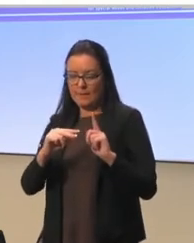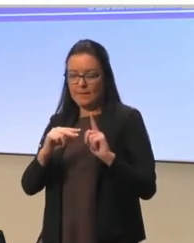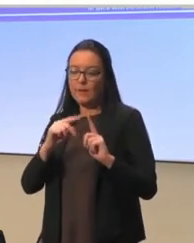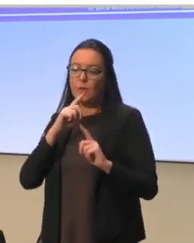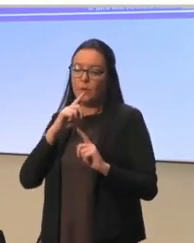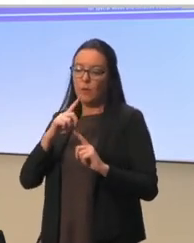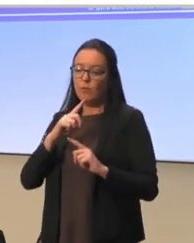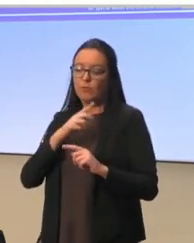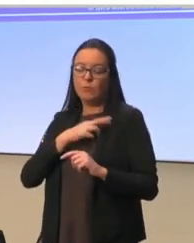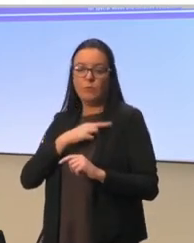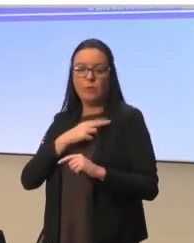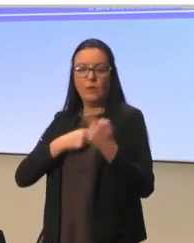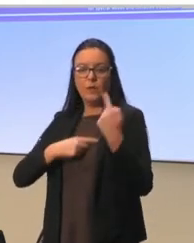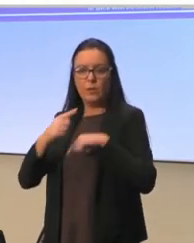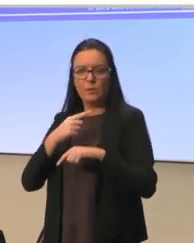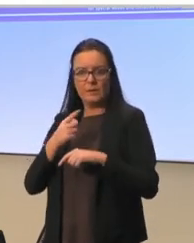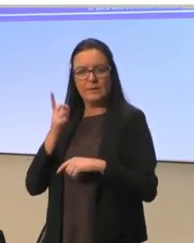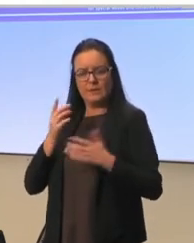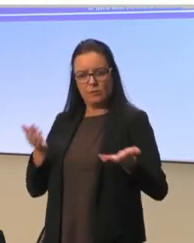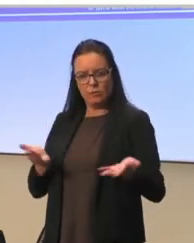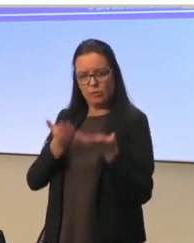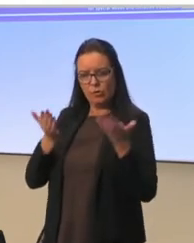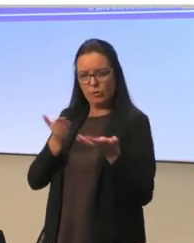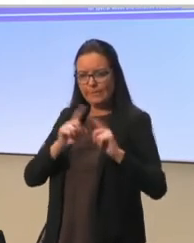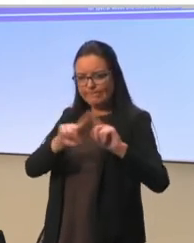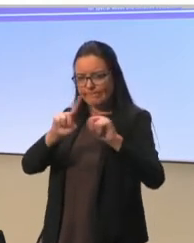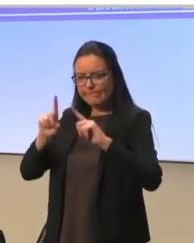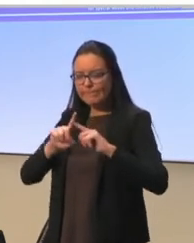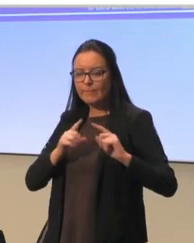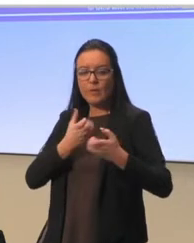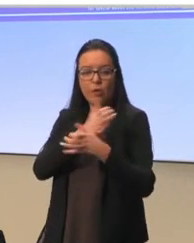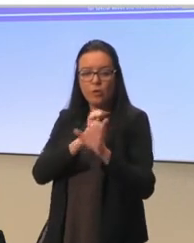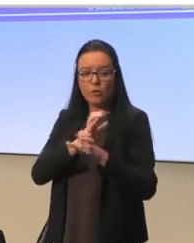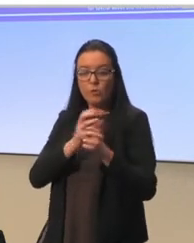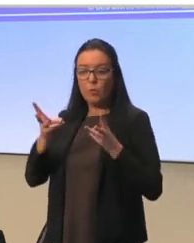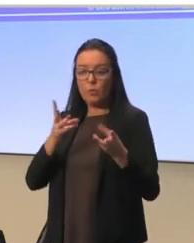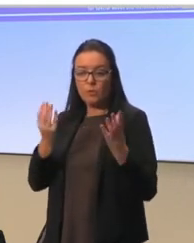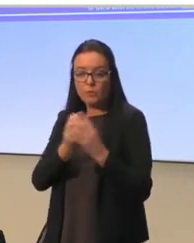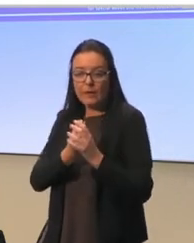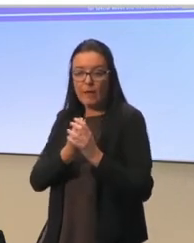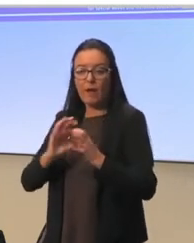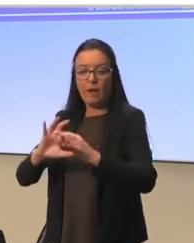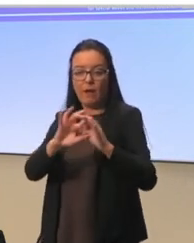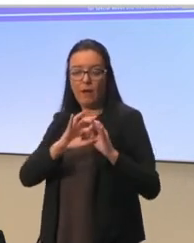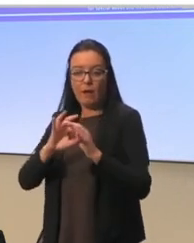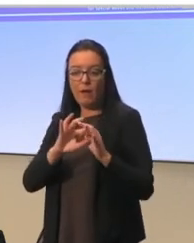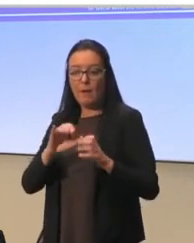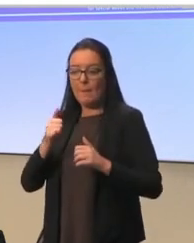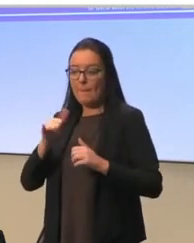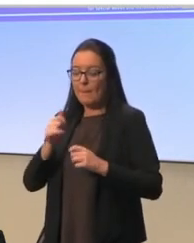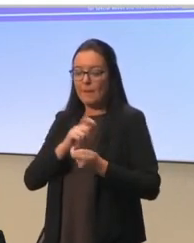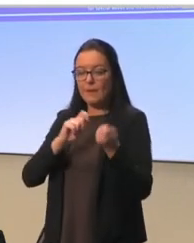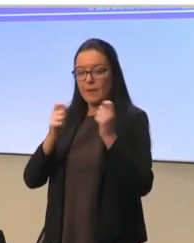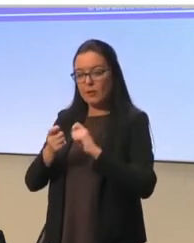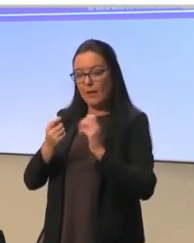really encourage countries to talk to each other, to work together, to exchange maybe promising